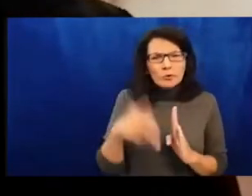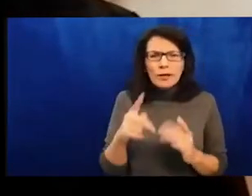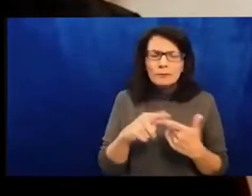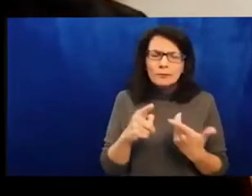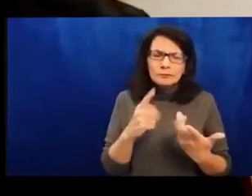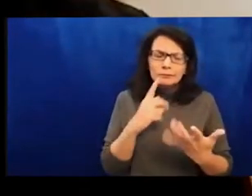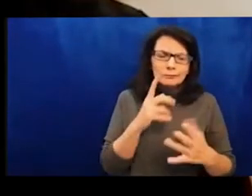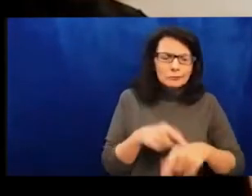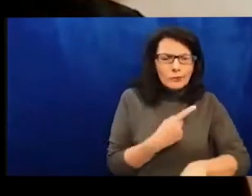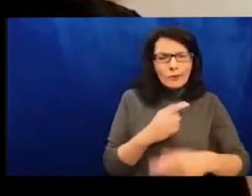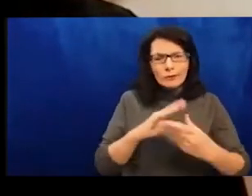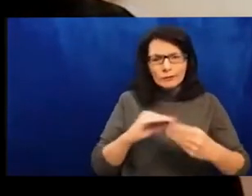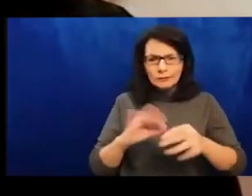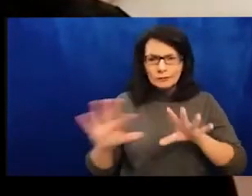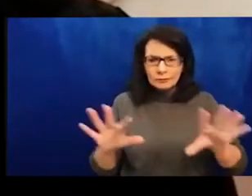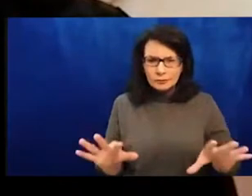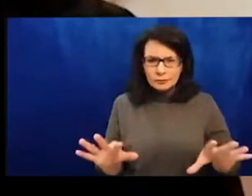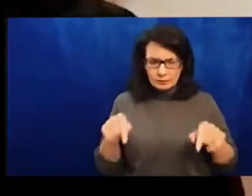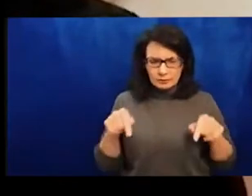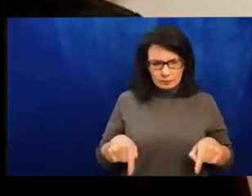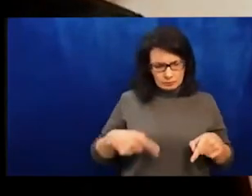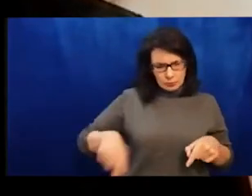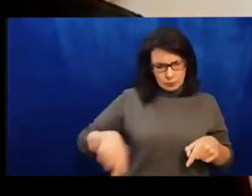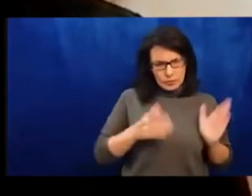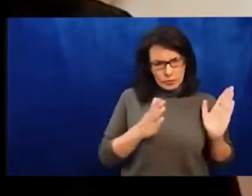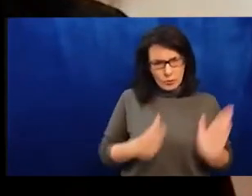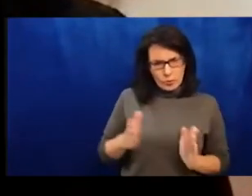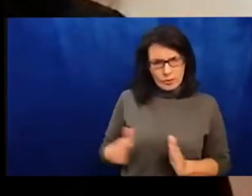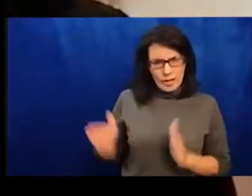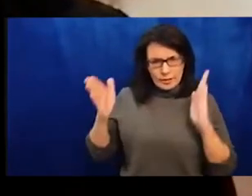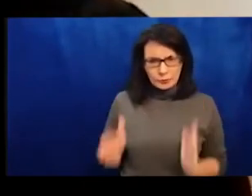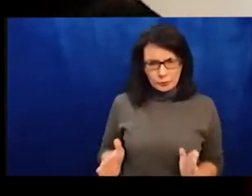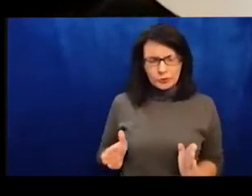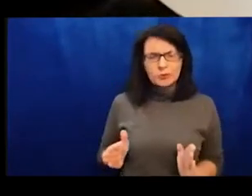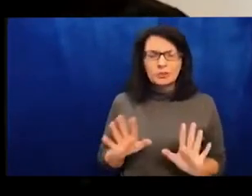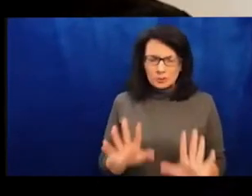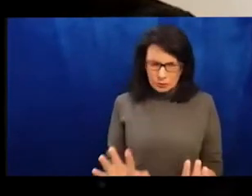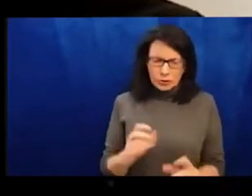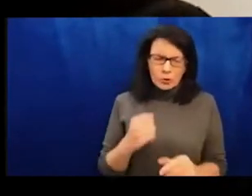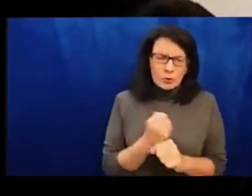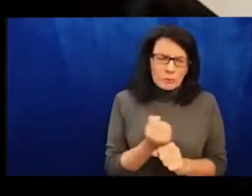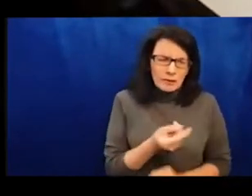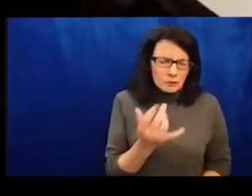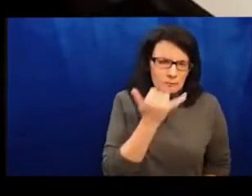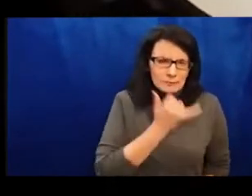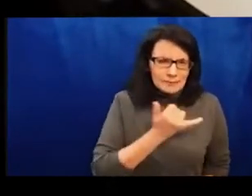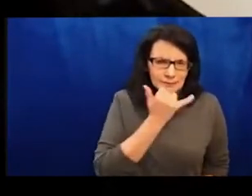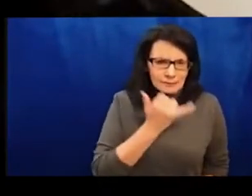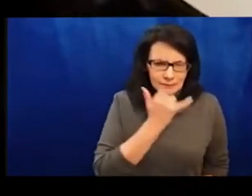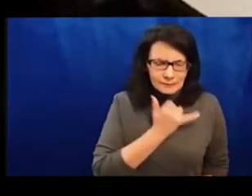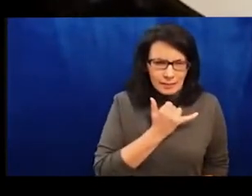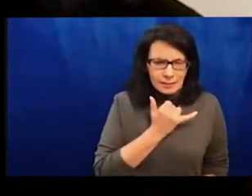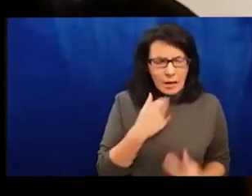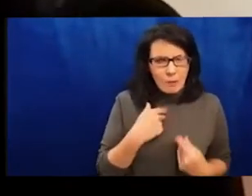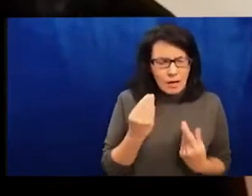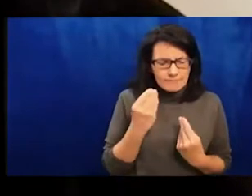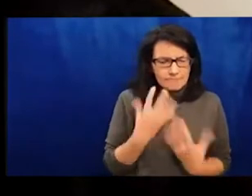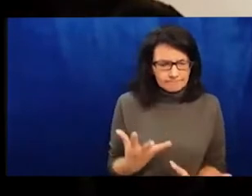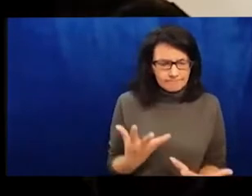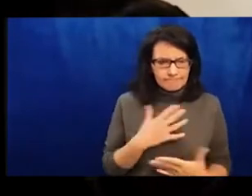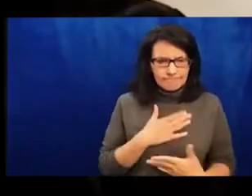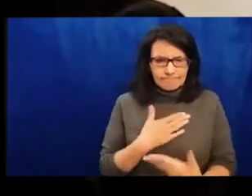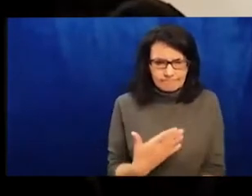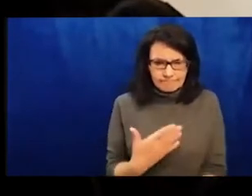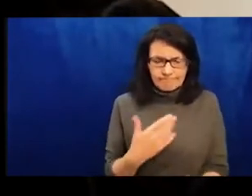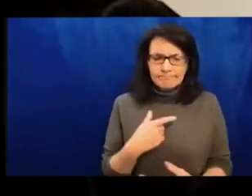solidarity with ending the war in Ukraine as well as occupations internationally. In planning this rapid response